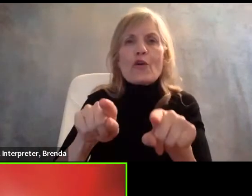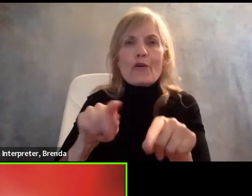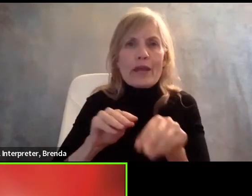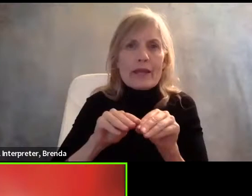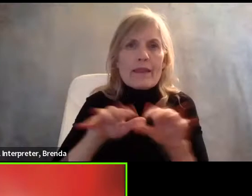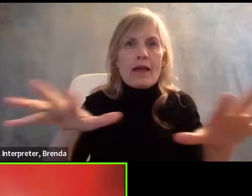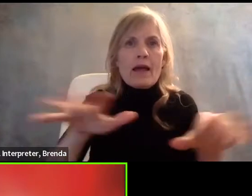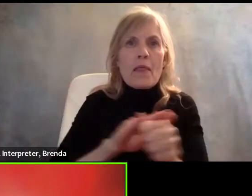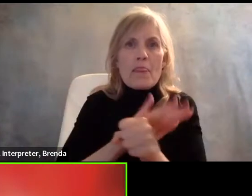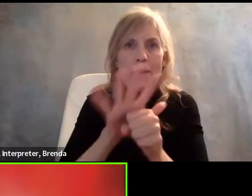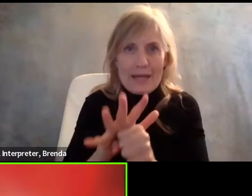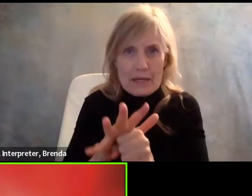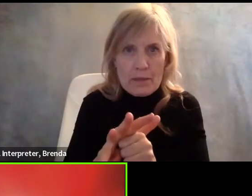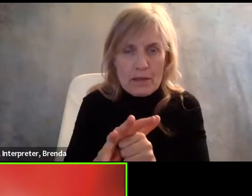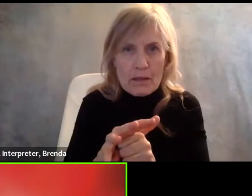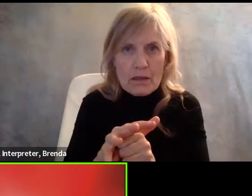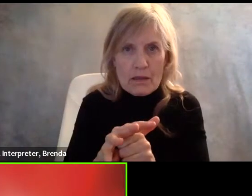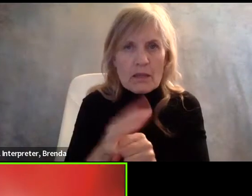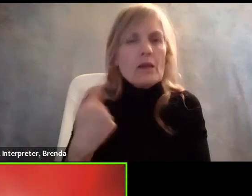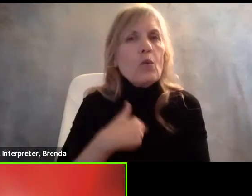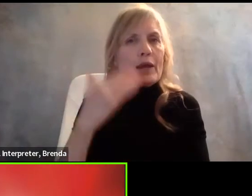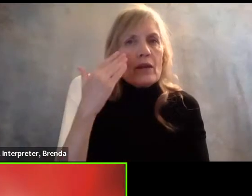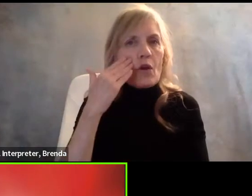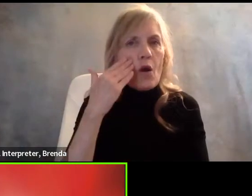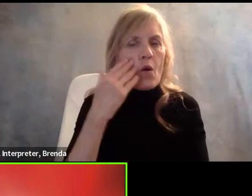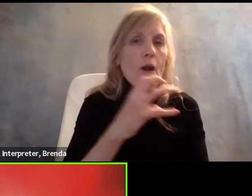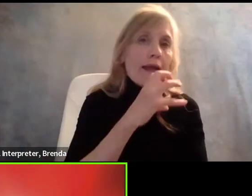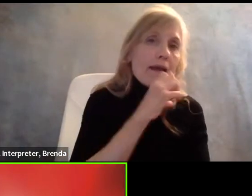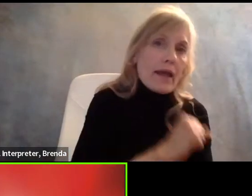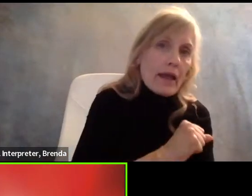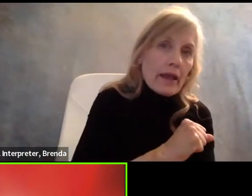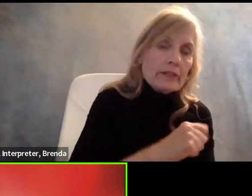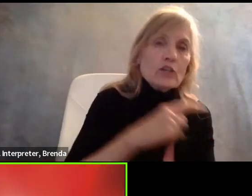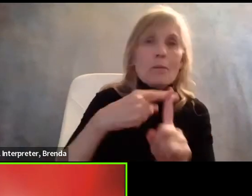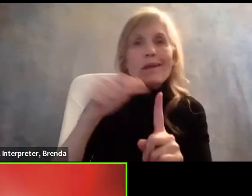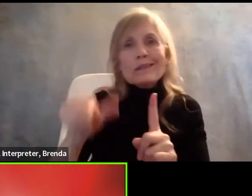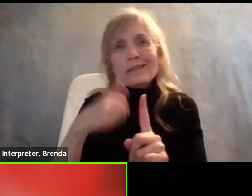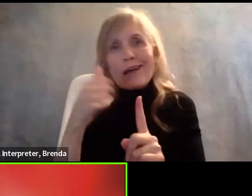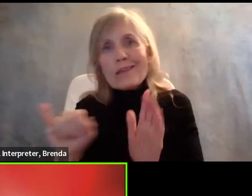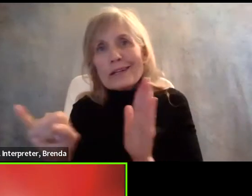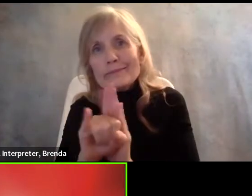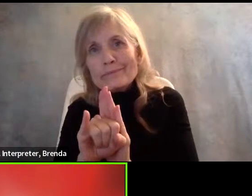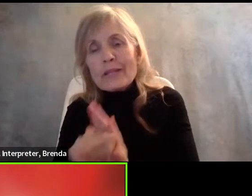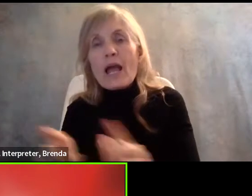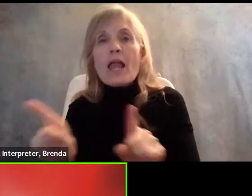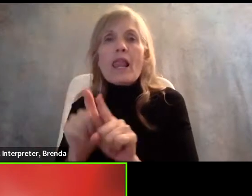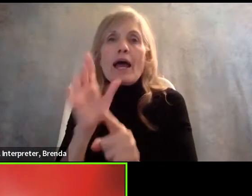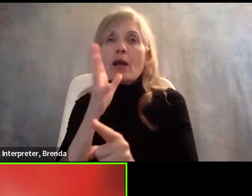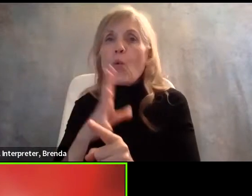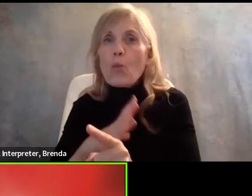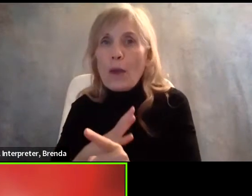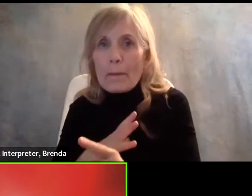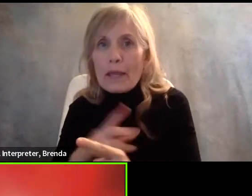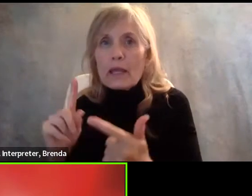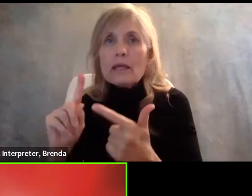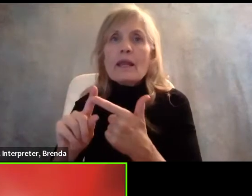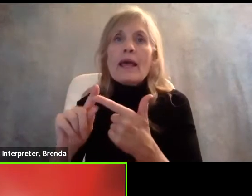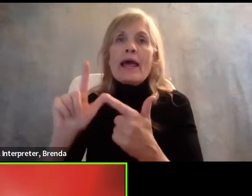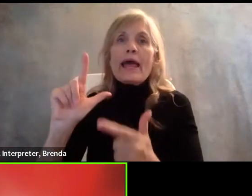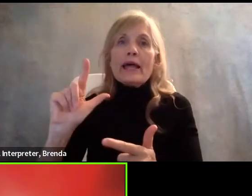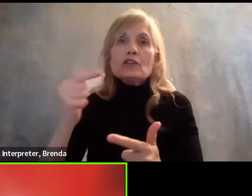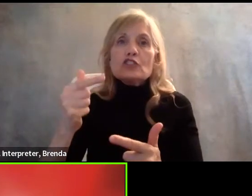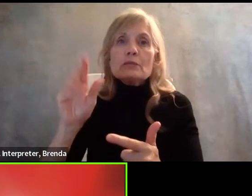that when you overlay age with other aspects of identity, so older women, older LGBTQ people,